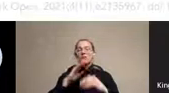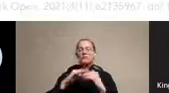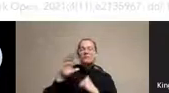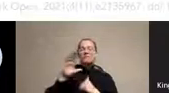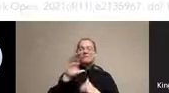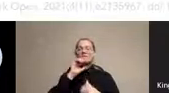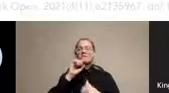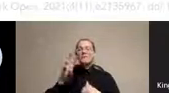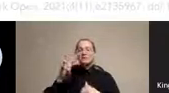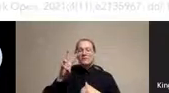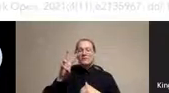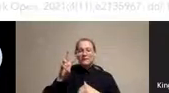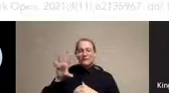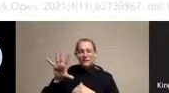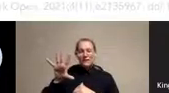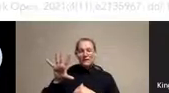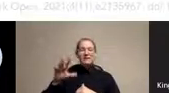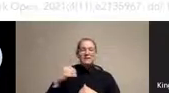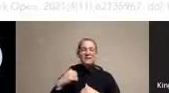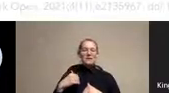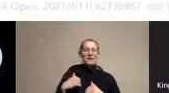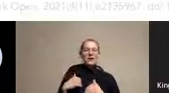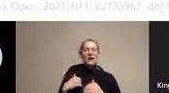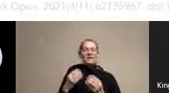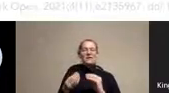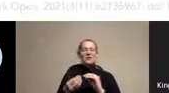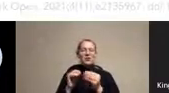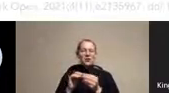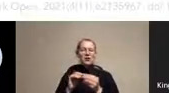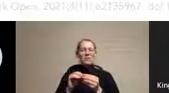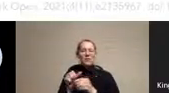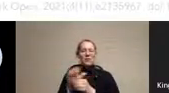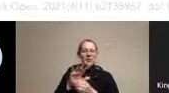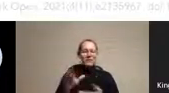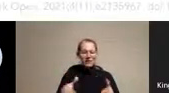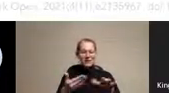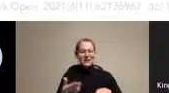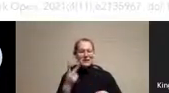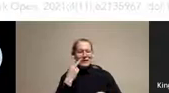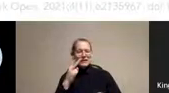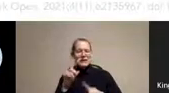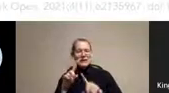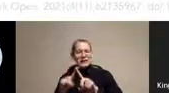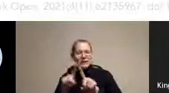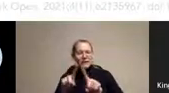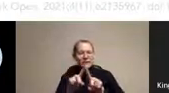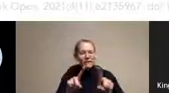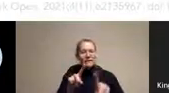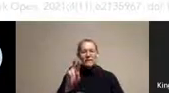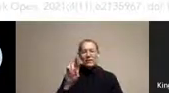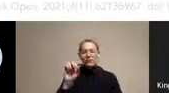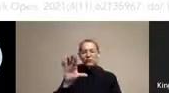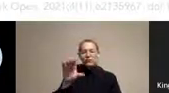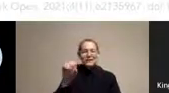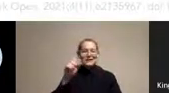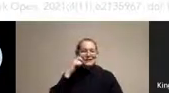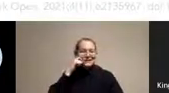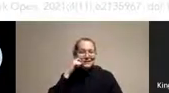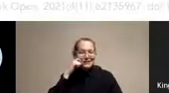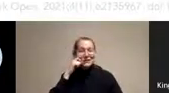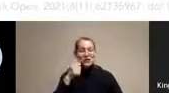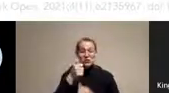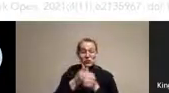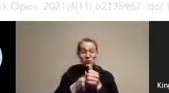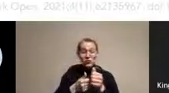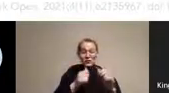COVID mortality and you have different racial groups. You see American Indian, Asian, black, Latin X, Pacific Islander and white. But if you just look at in each of the groups,